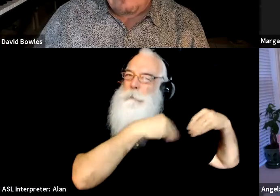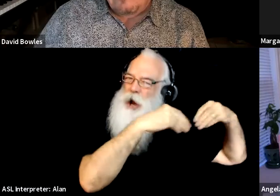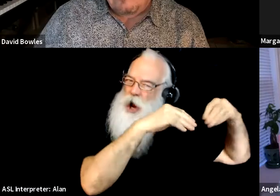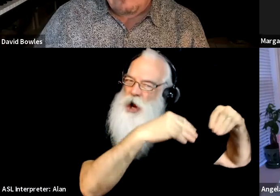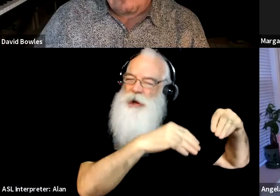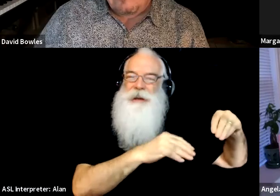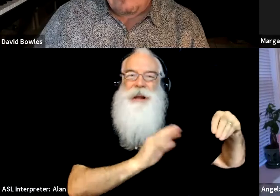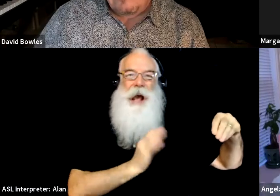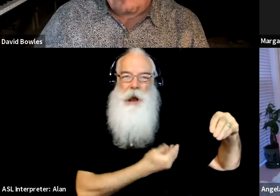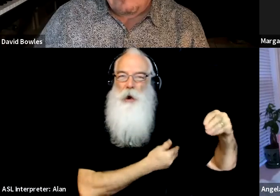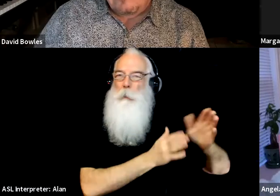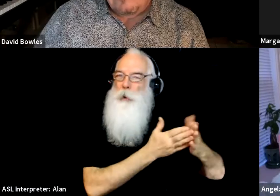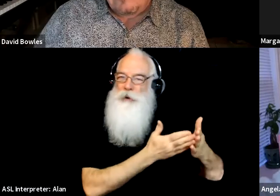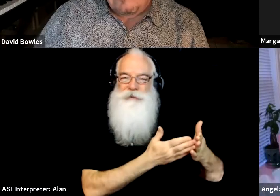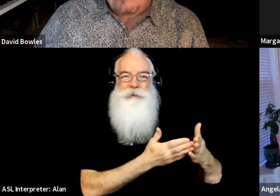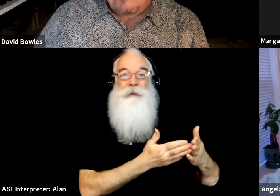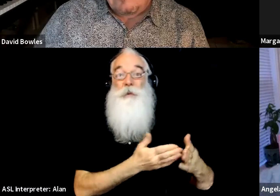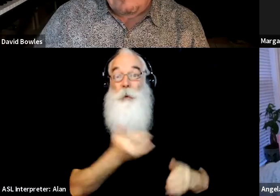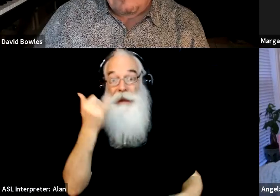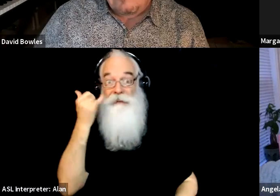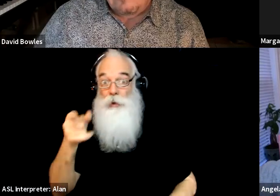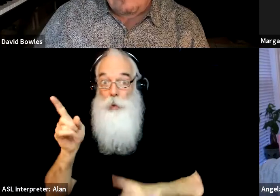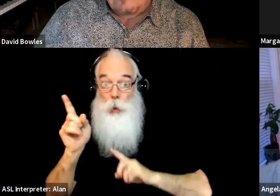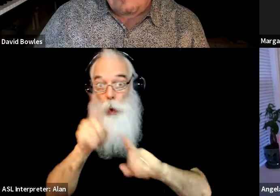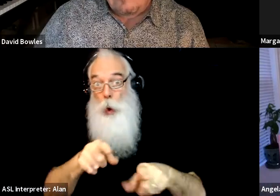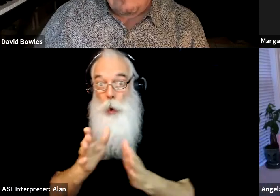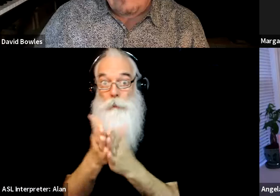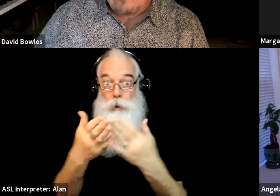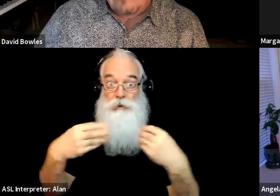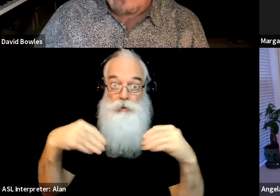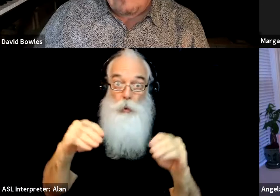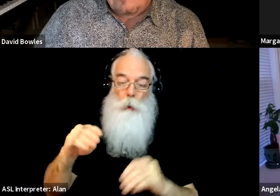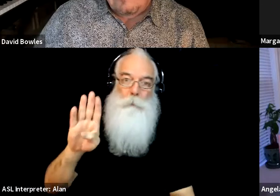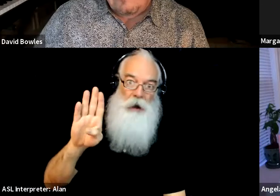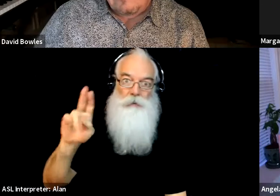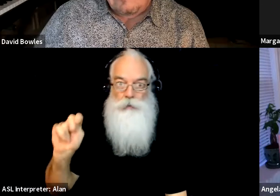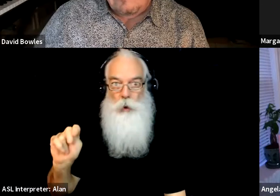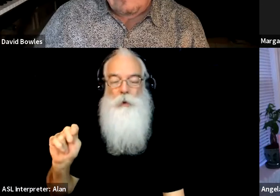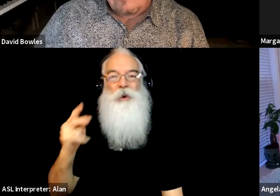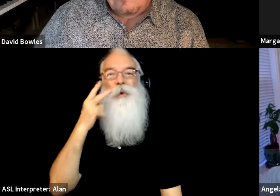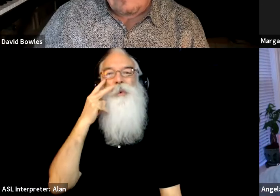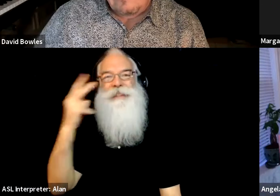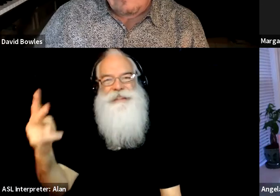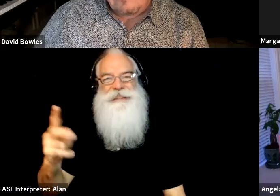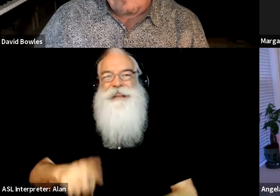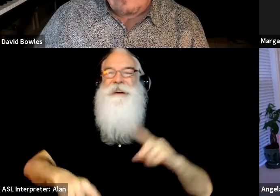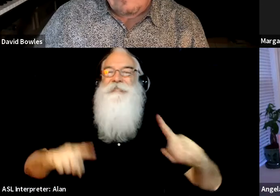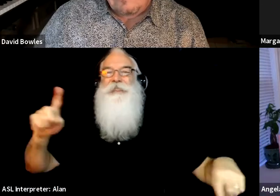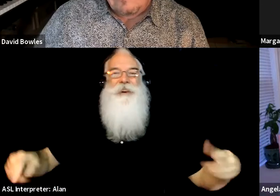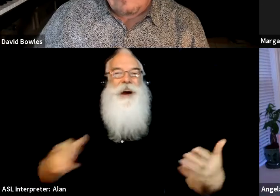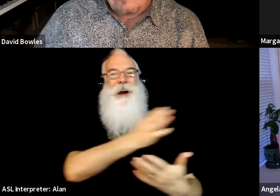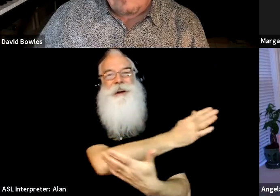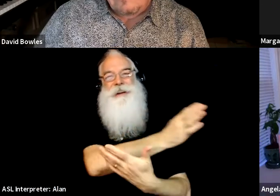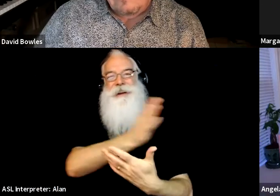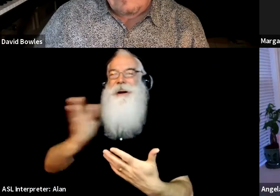your Barnes and Noble, they're a showcase diverse books, and it's not there just for Hispanic heritage month